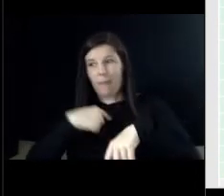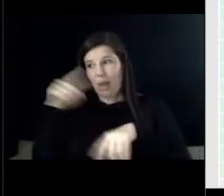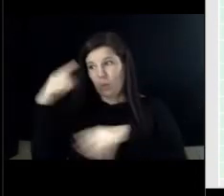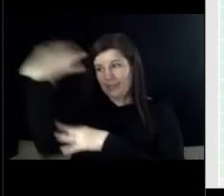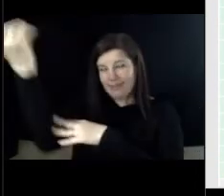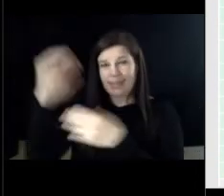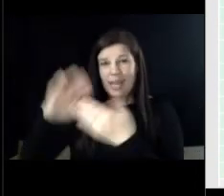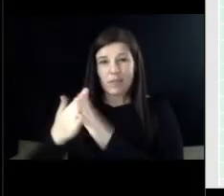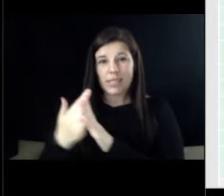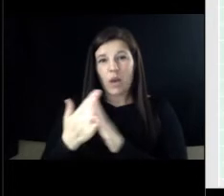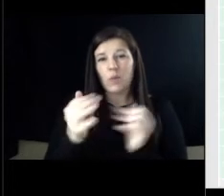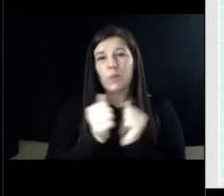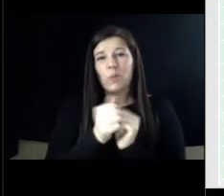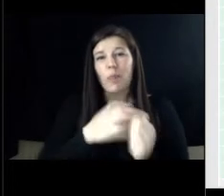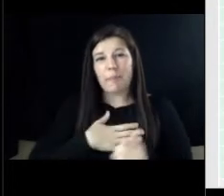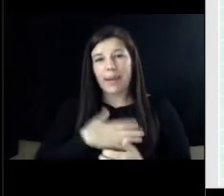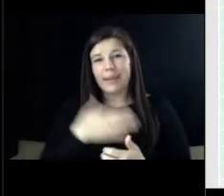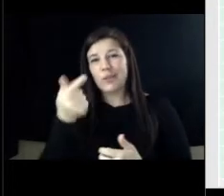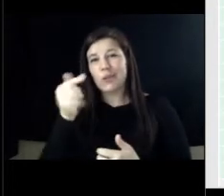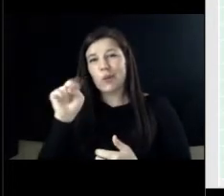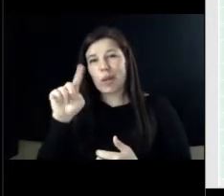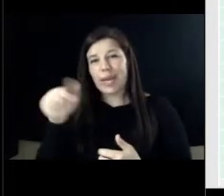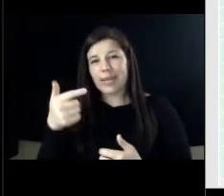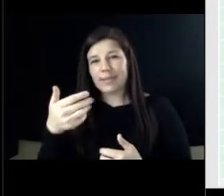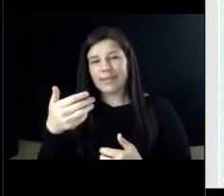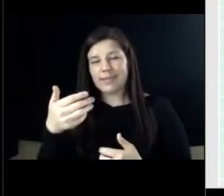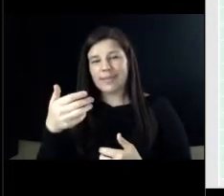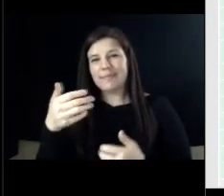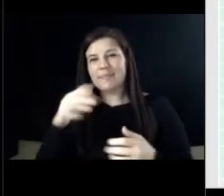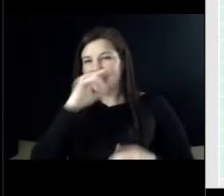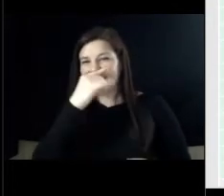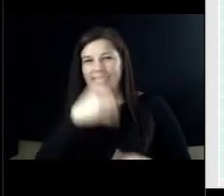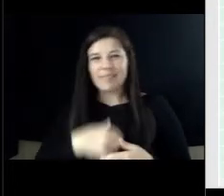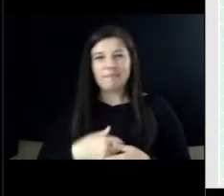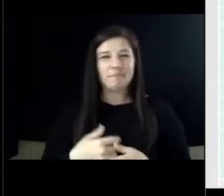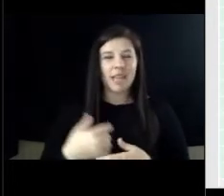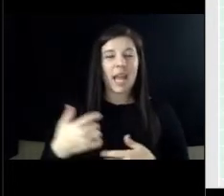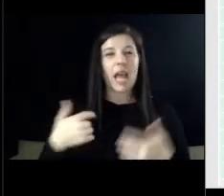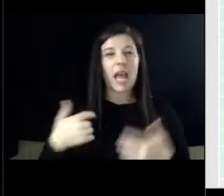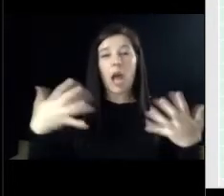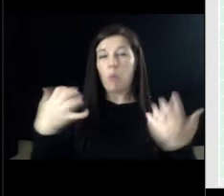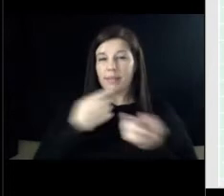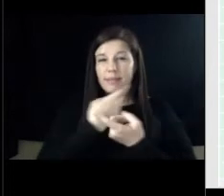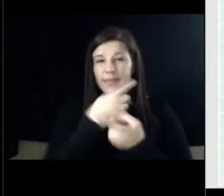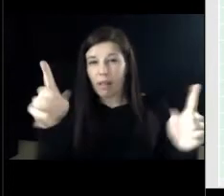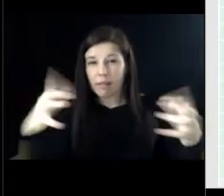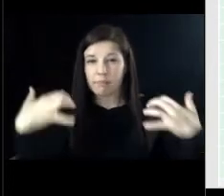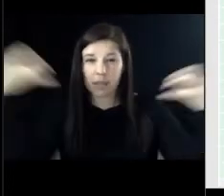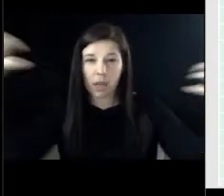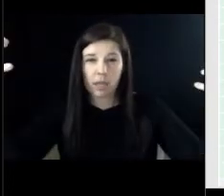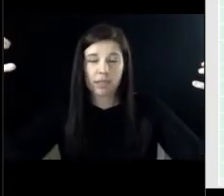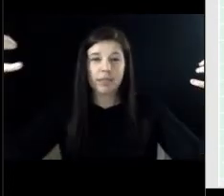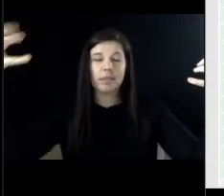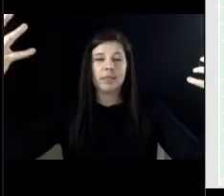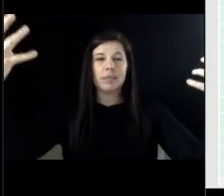grandkids so so um but i i do want i do want to let the audience know that the feeding